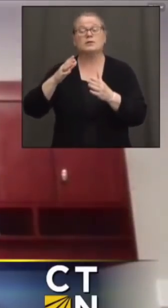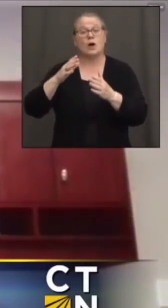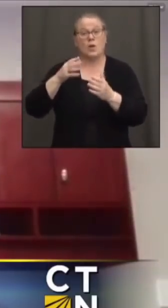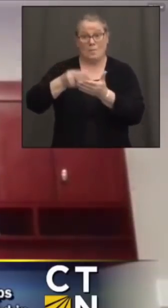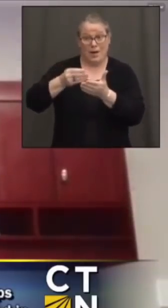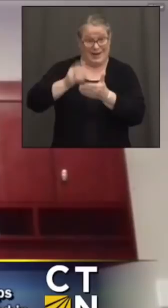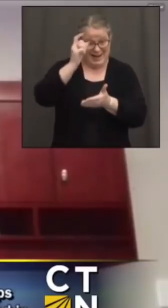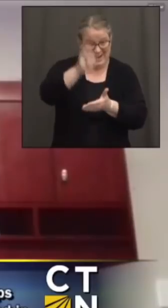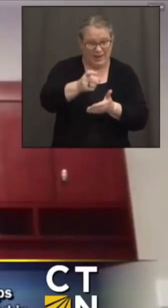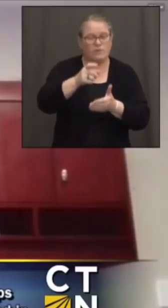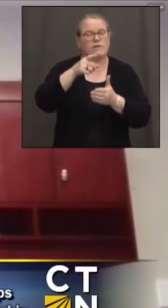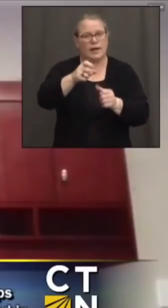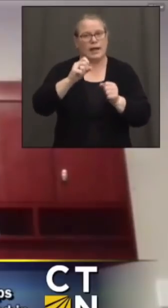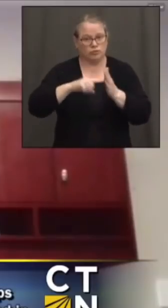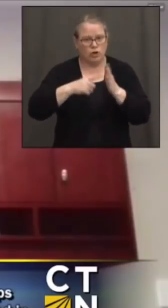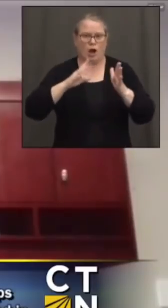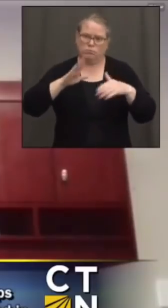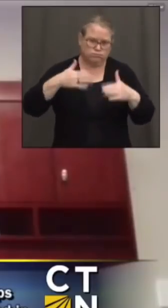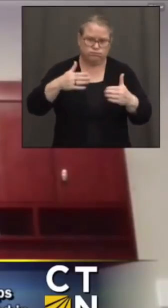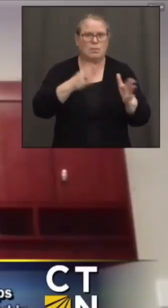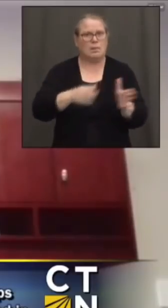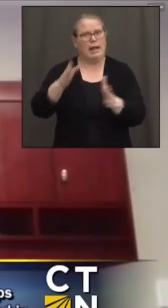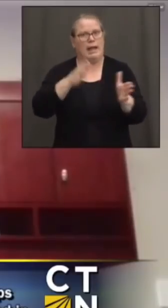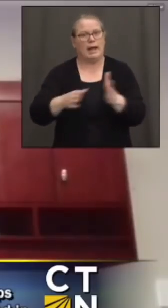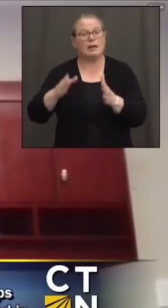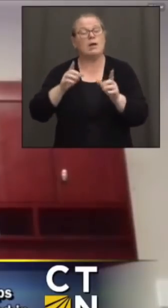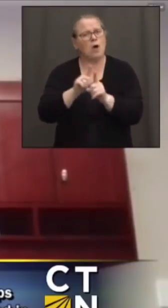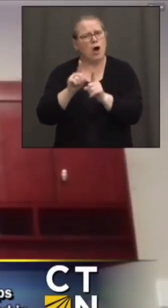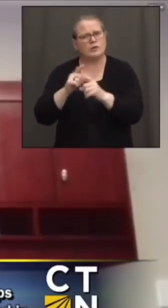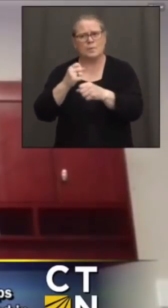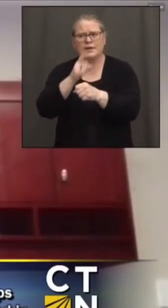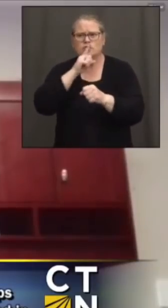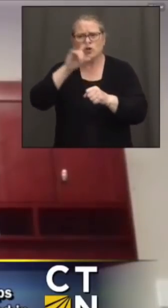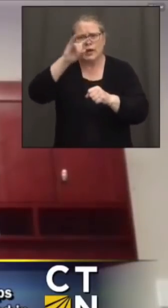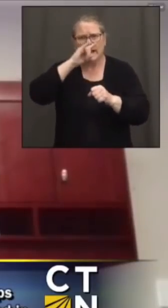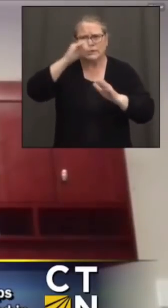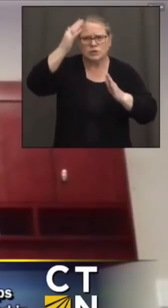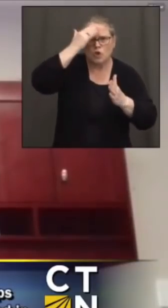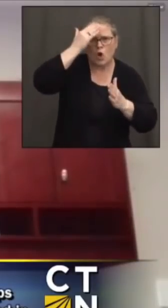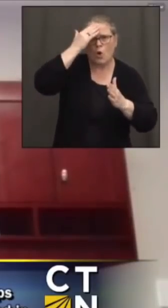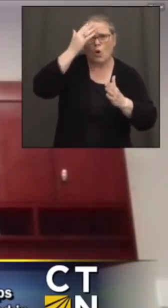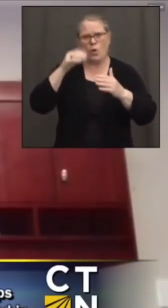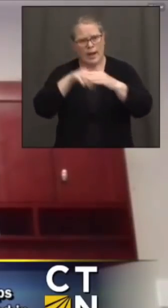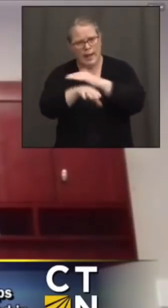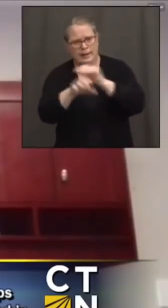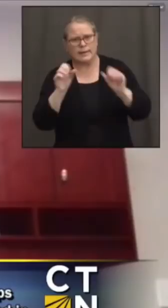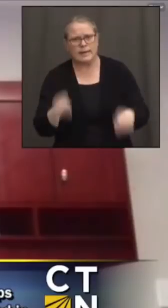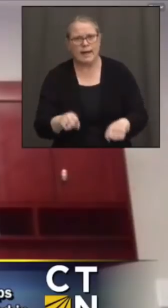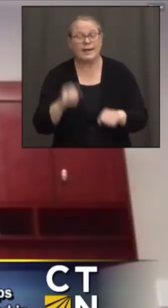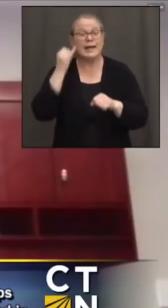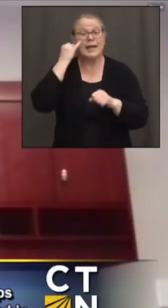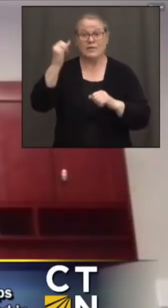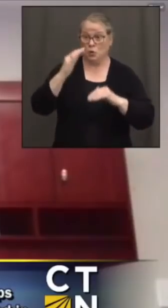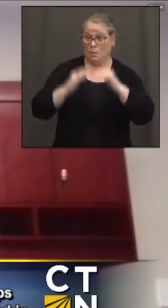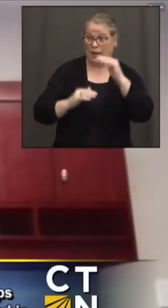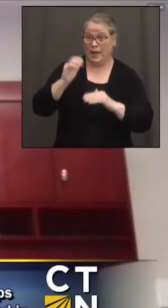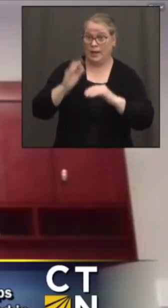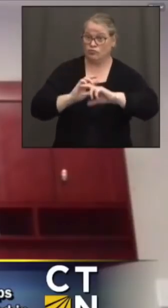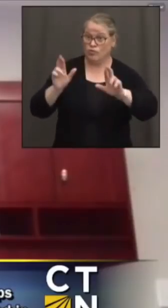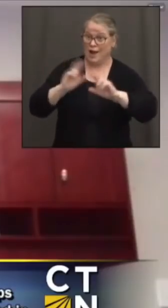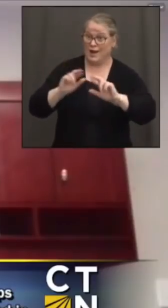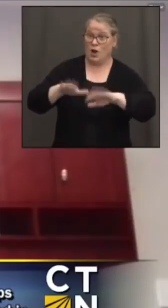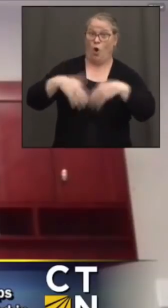place, we want to make sure that kids have access, they know about it, and that they'll be there, right? If we build it, we certainly want them to come.